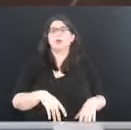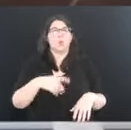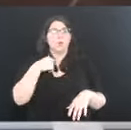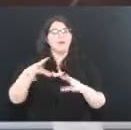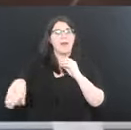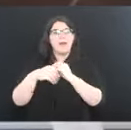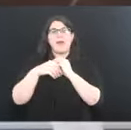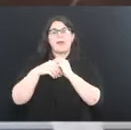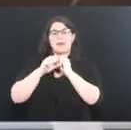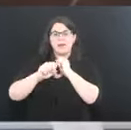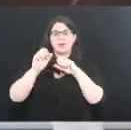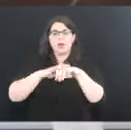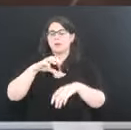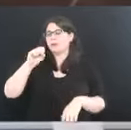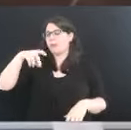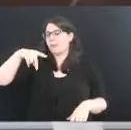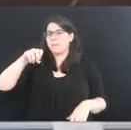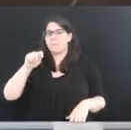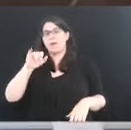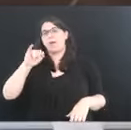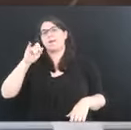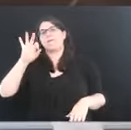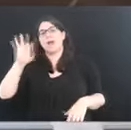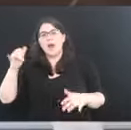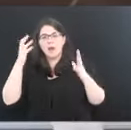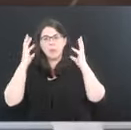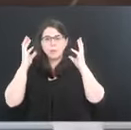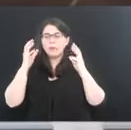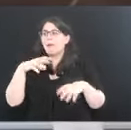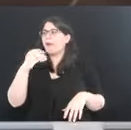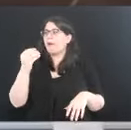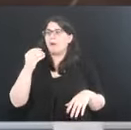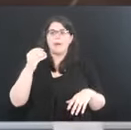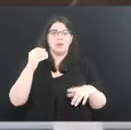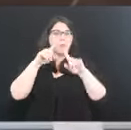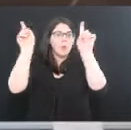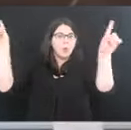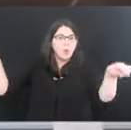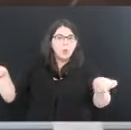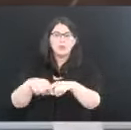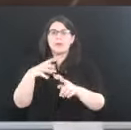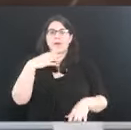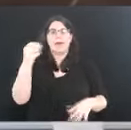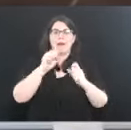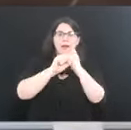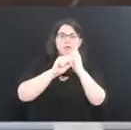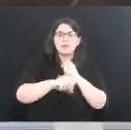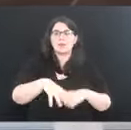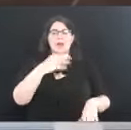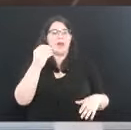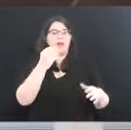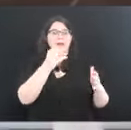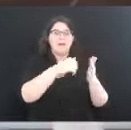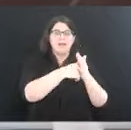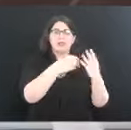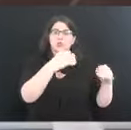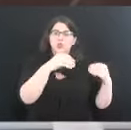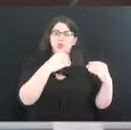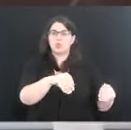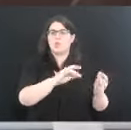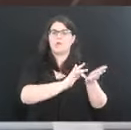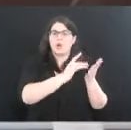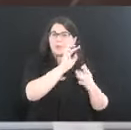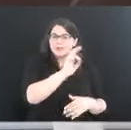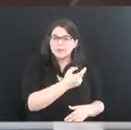and Pandora, billboards, in-store advertising at pharmacies and grocery stores, and